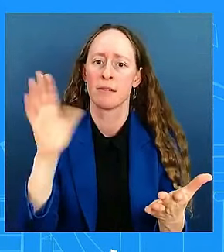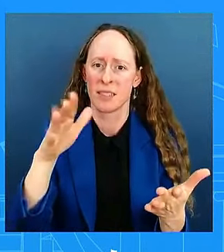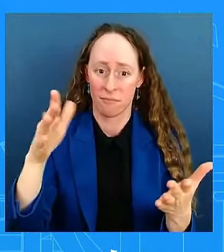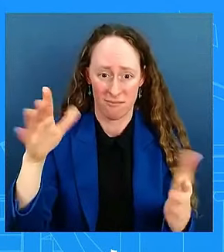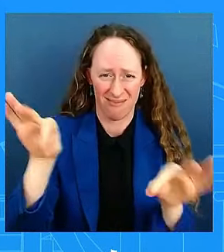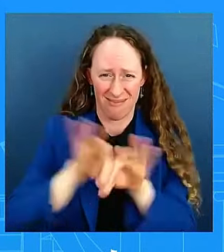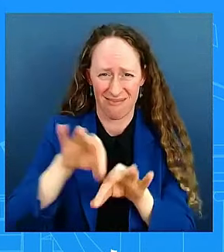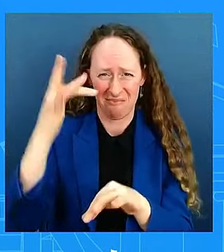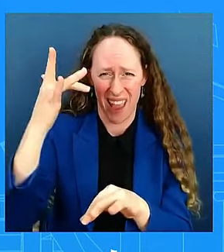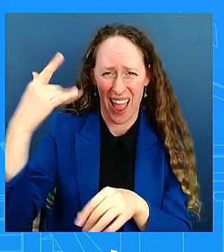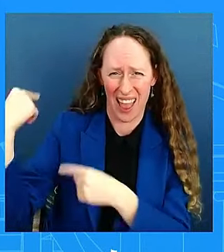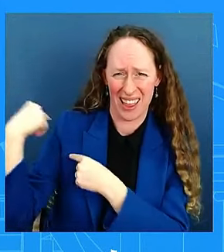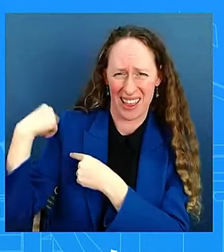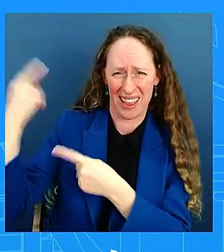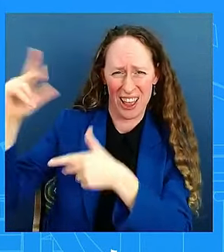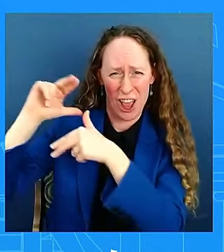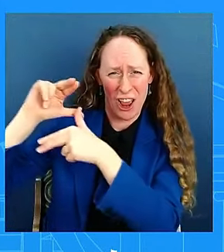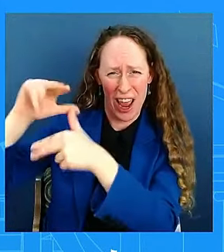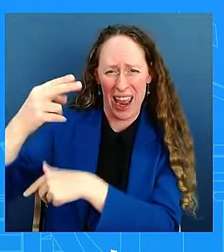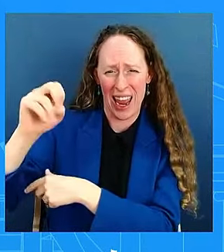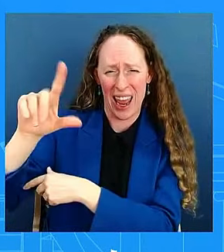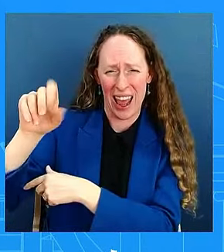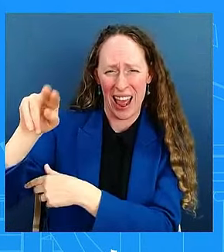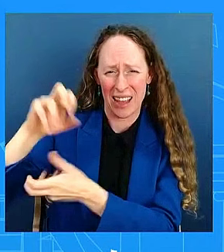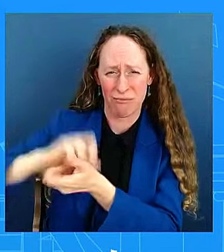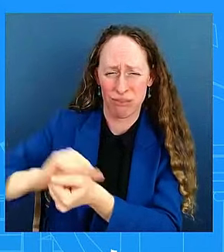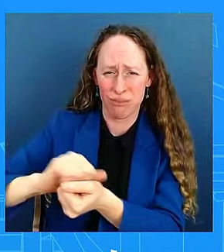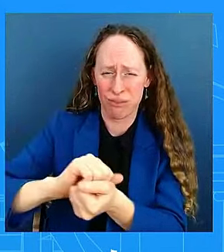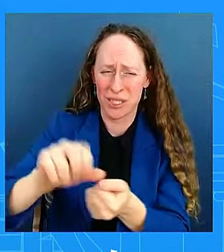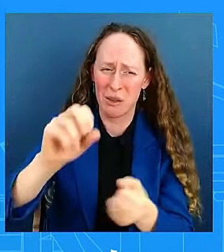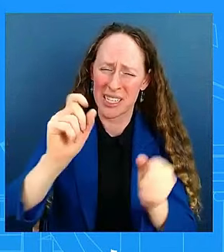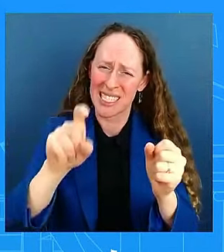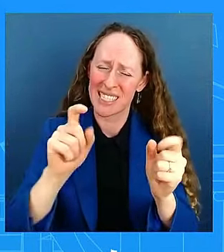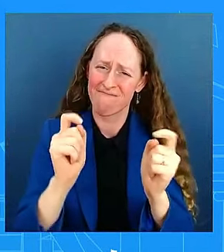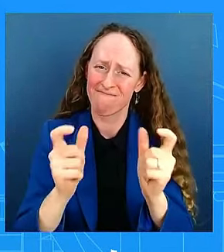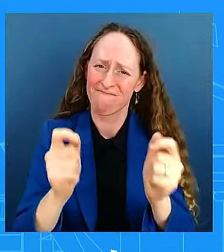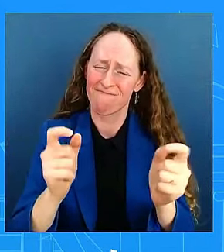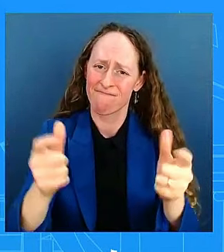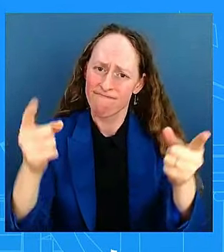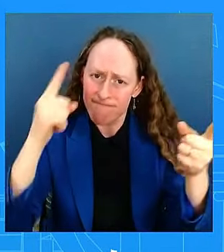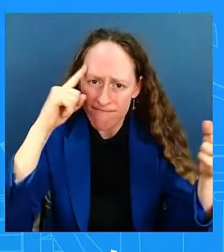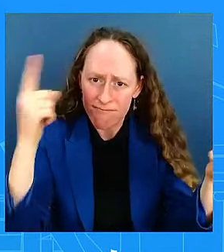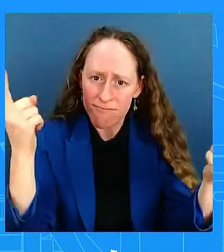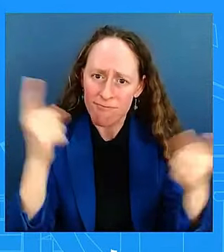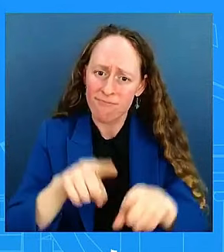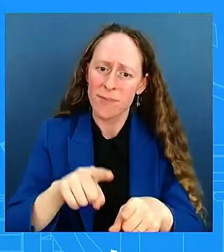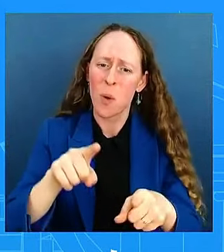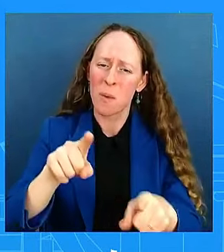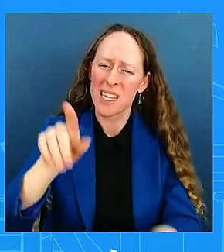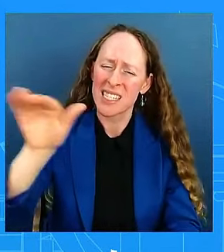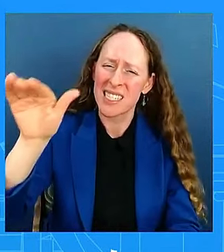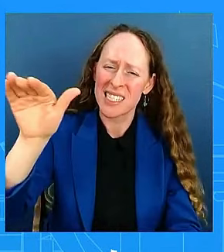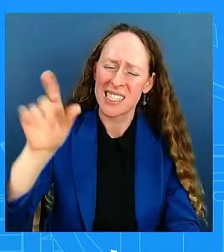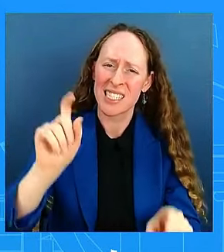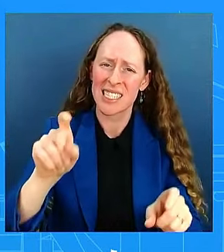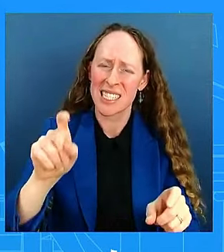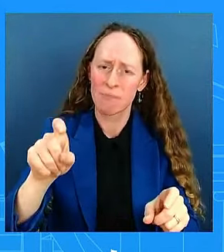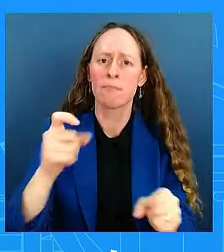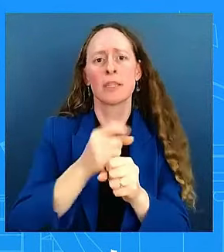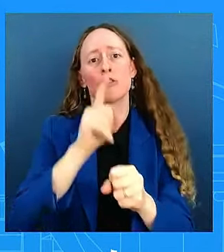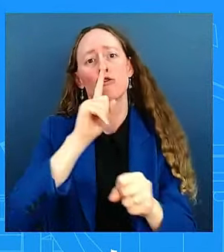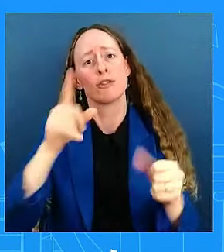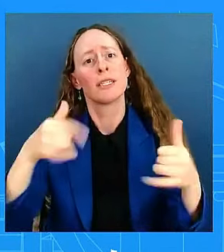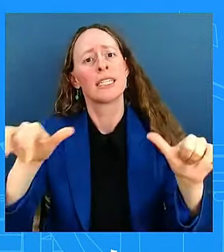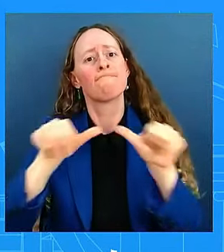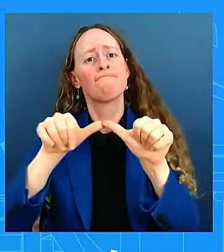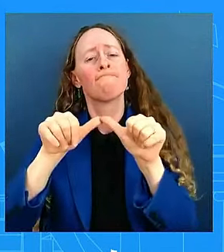American people for all these parties to come together, respond to our request to keep the ports open. I was determined to